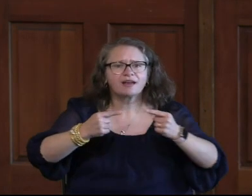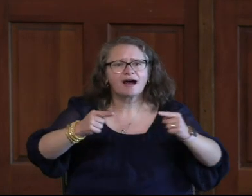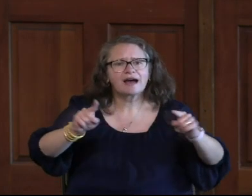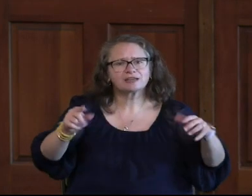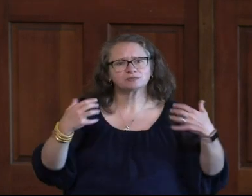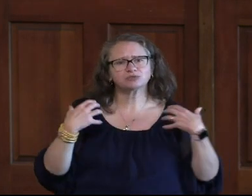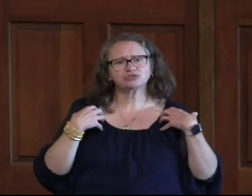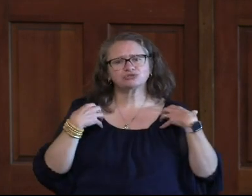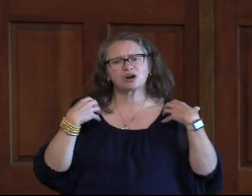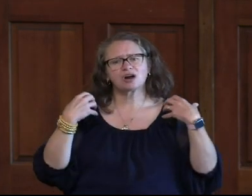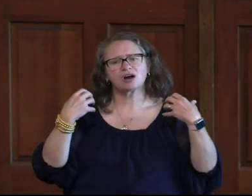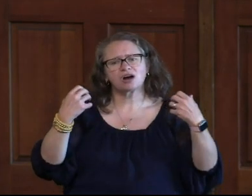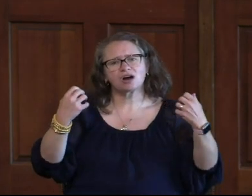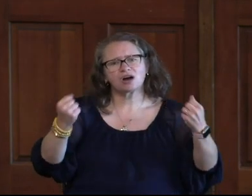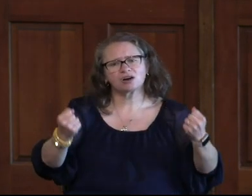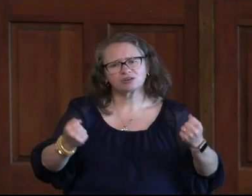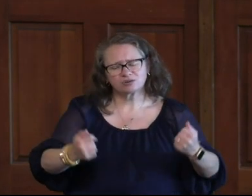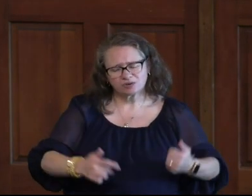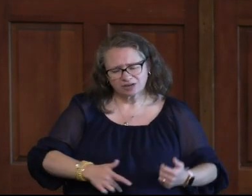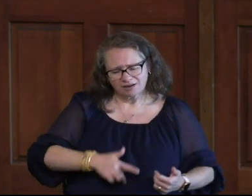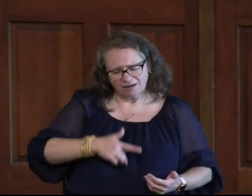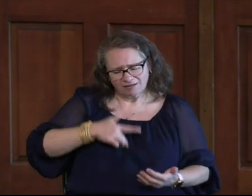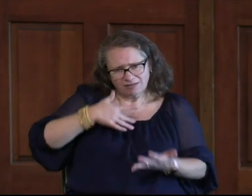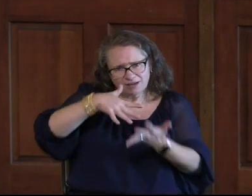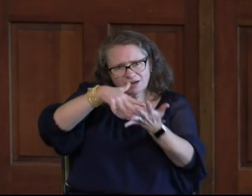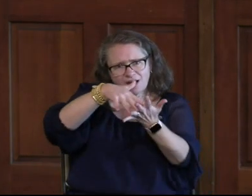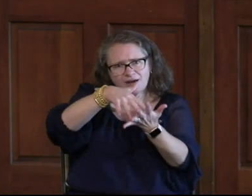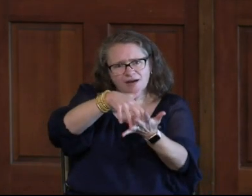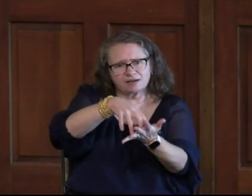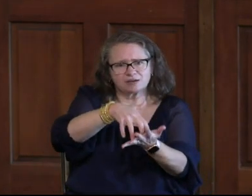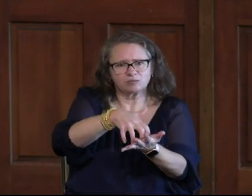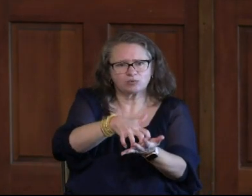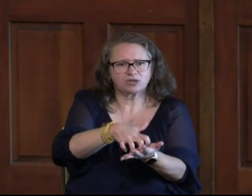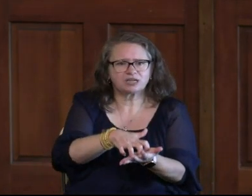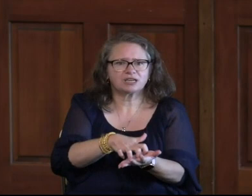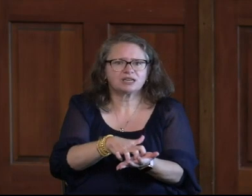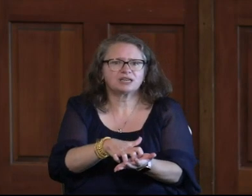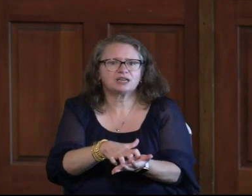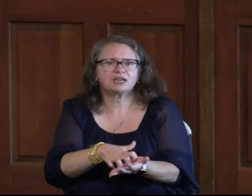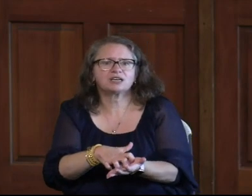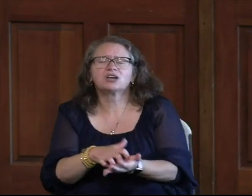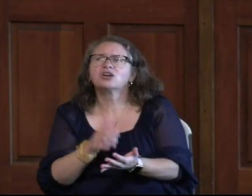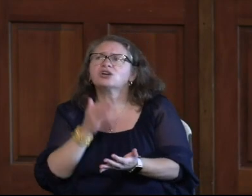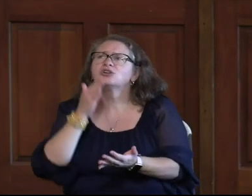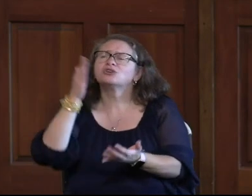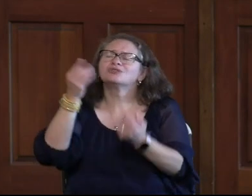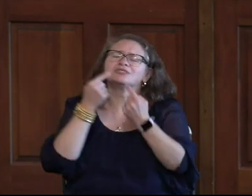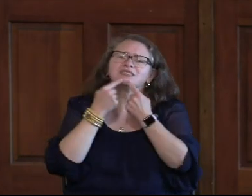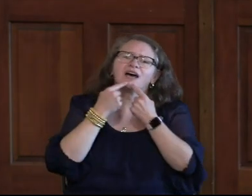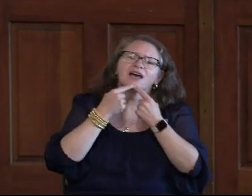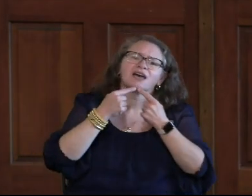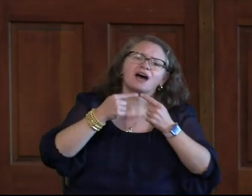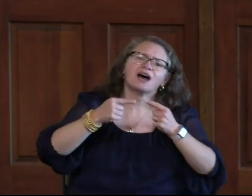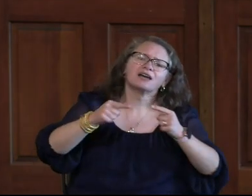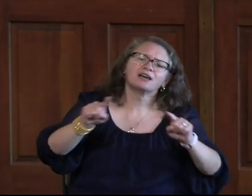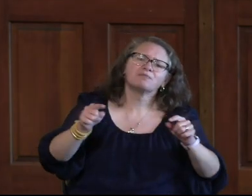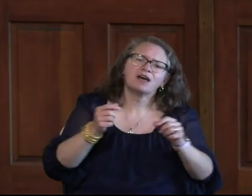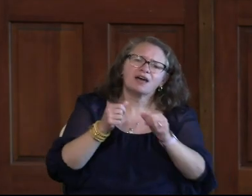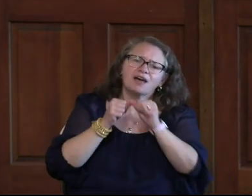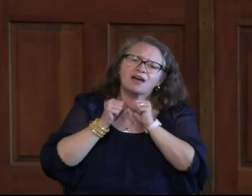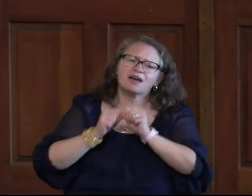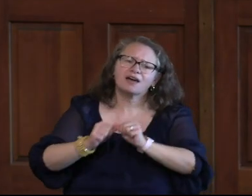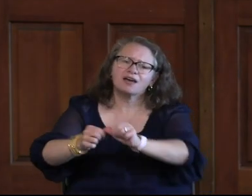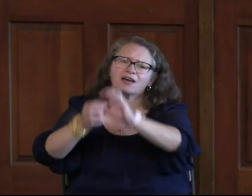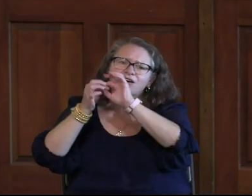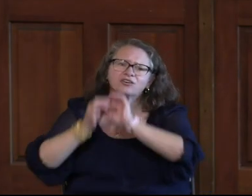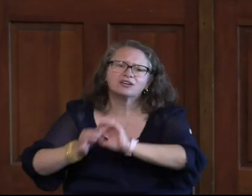say I am strong when I think I am weak You say I am